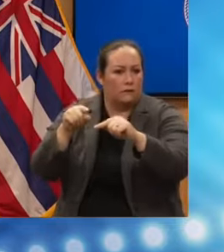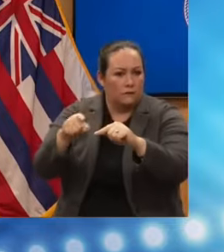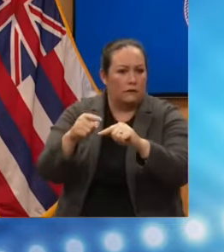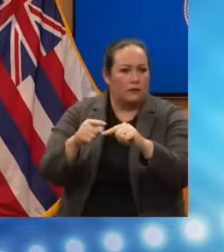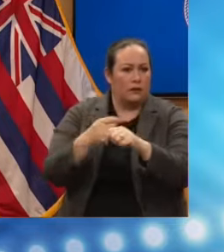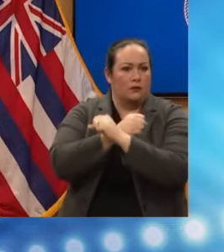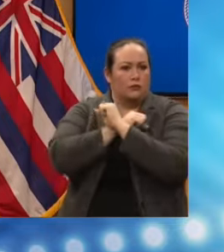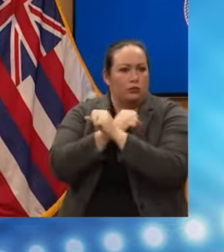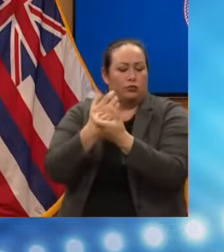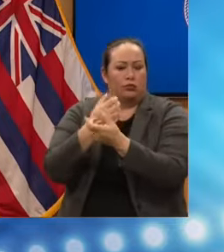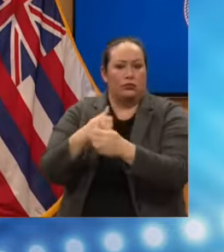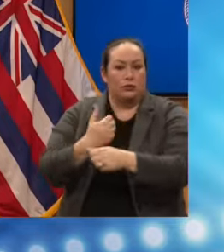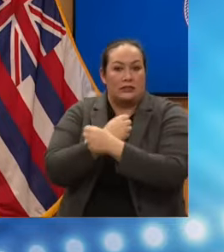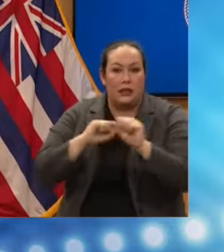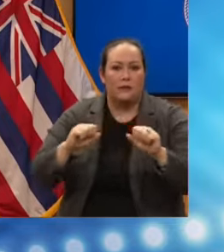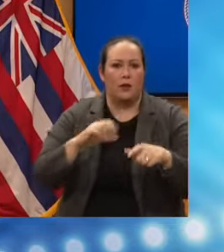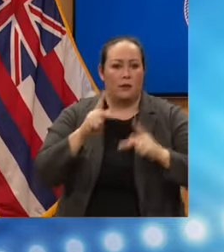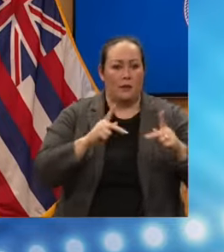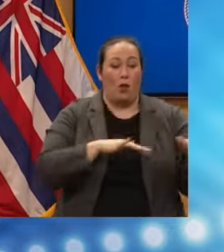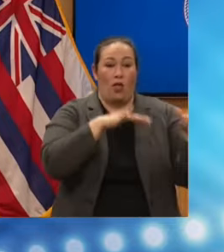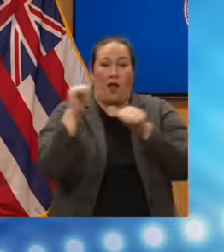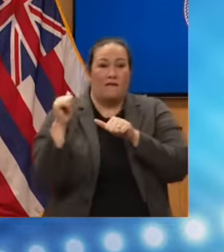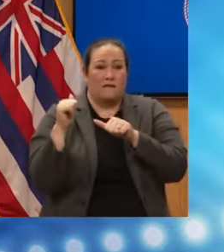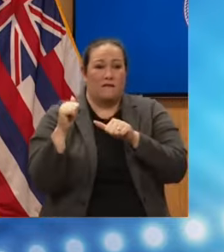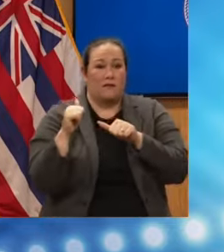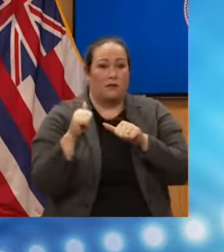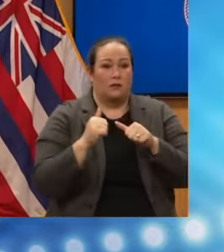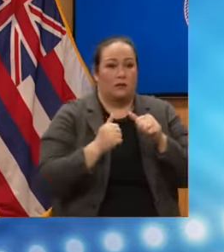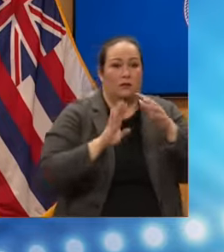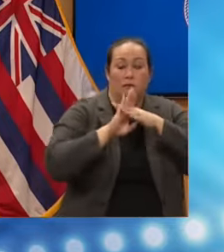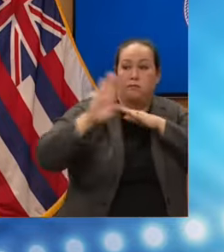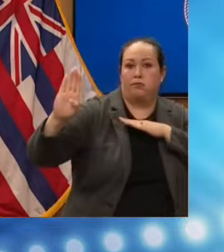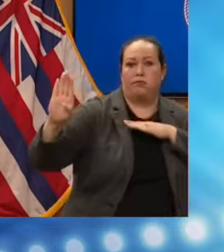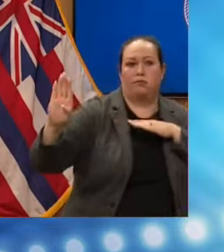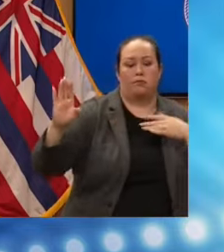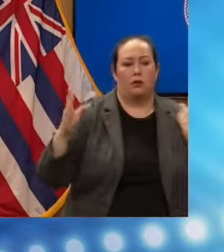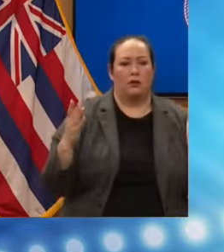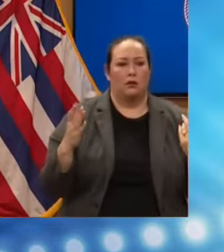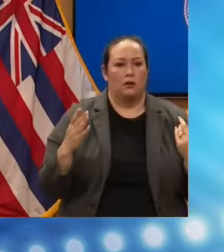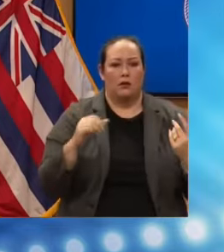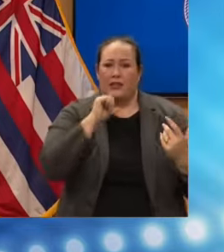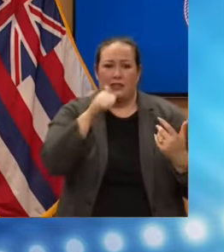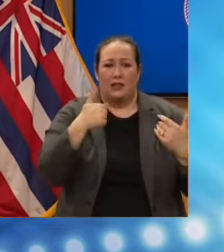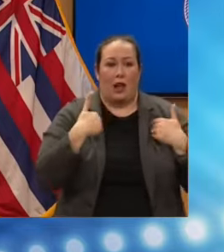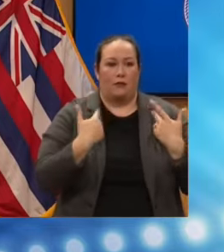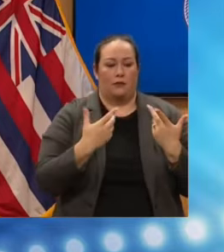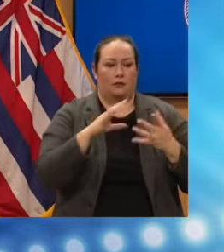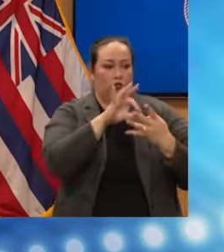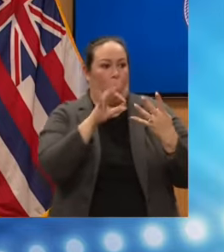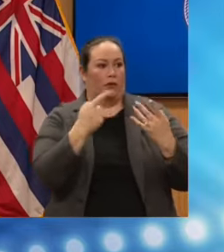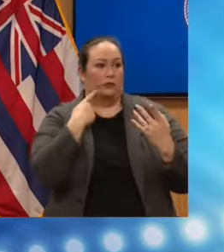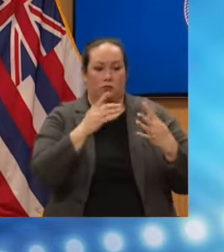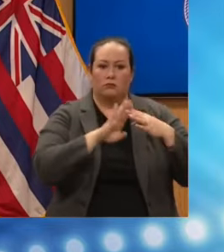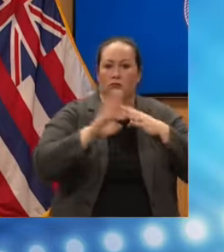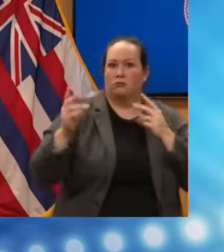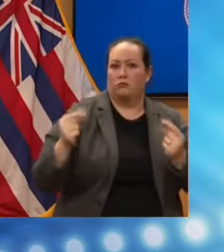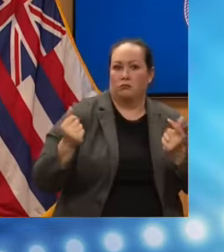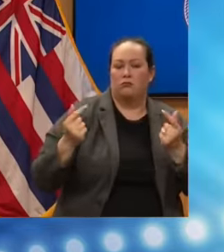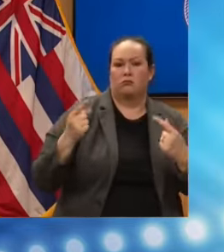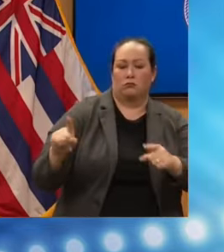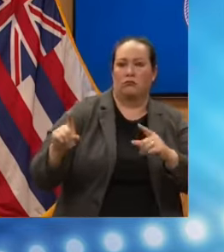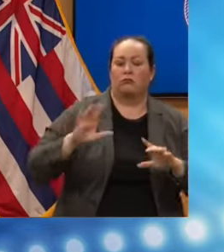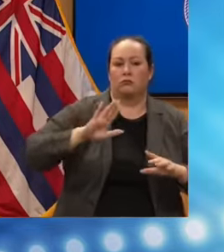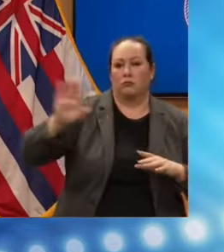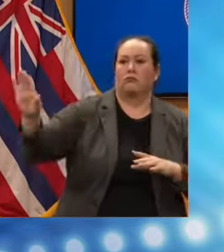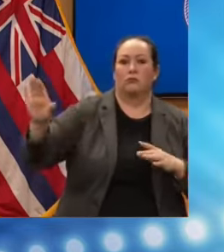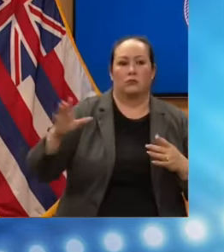an emergency. People left without taking anything with them. In most cases, they have no choice. So now we're at that phase where